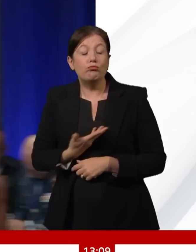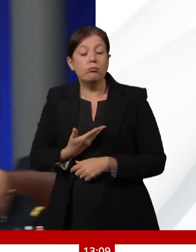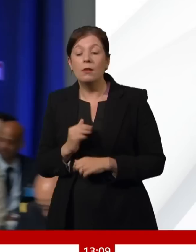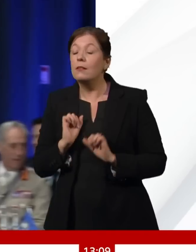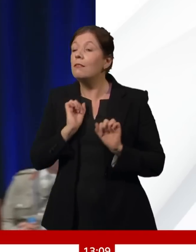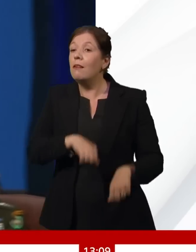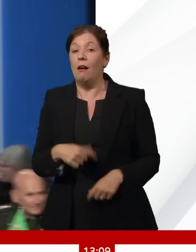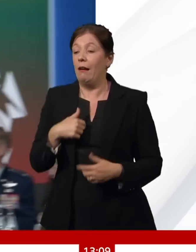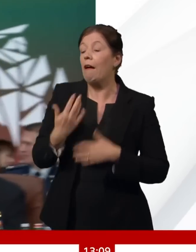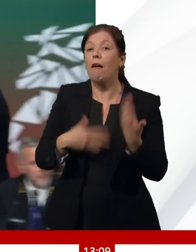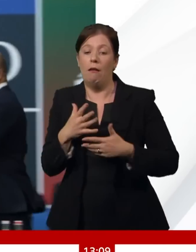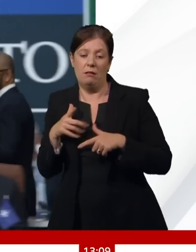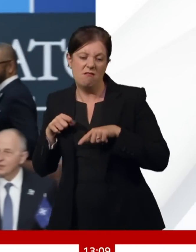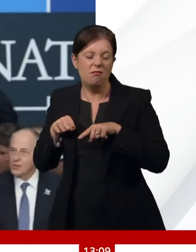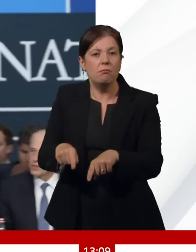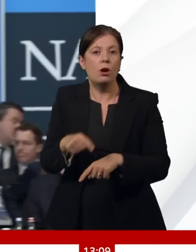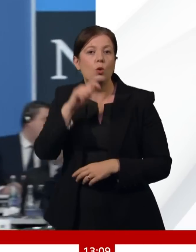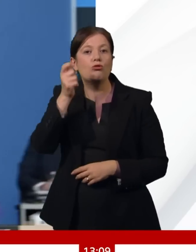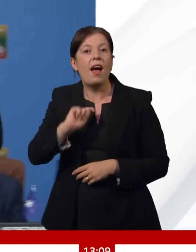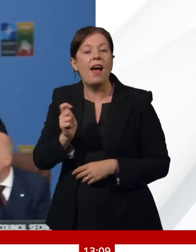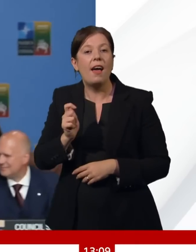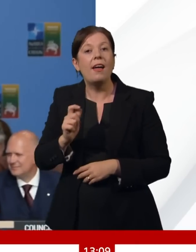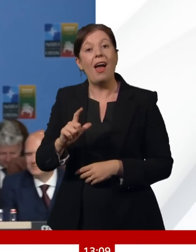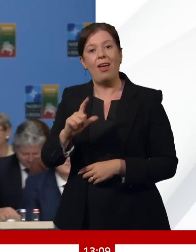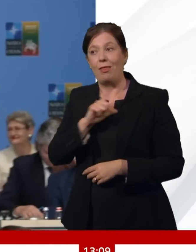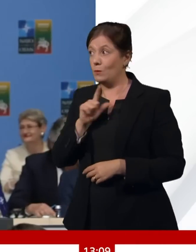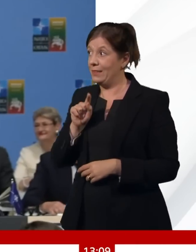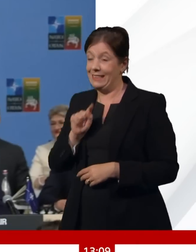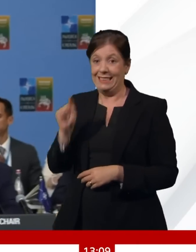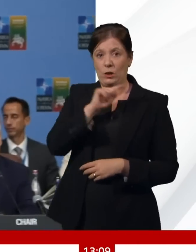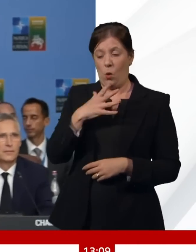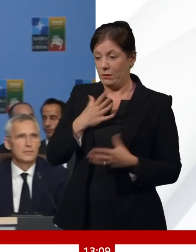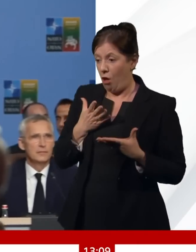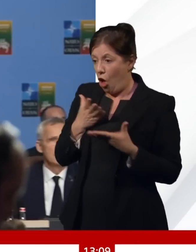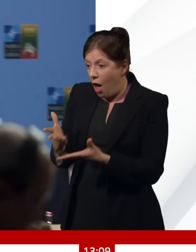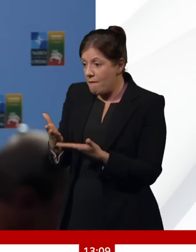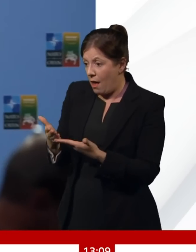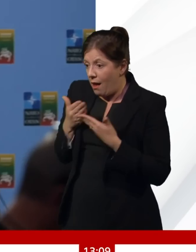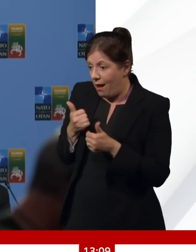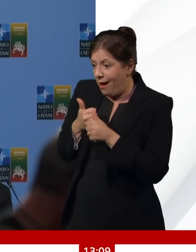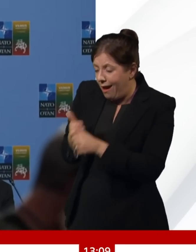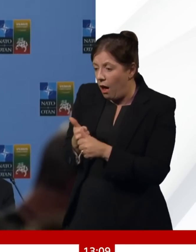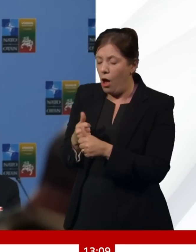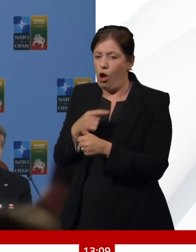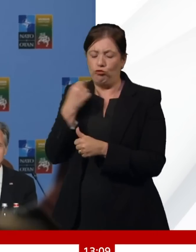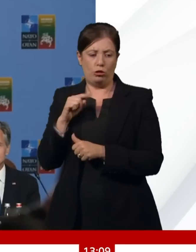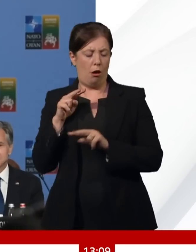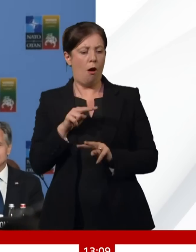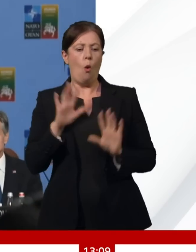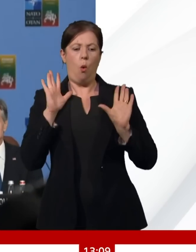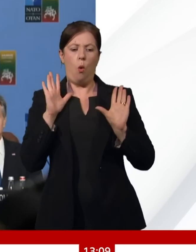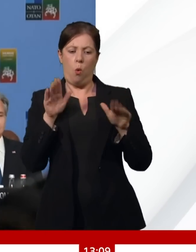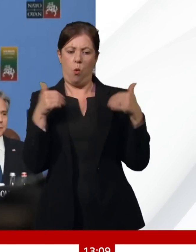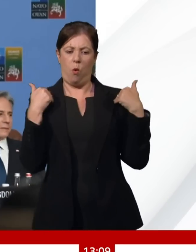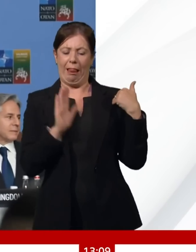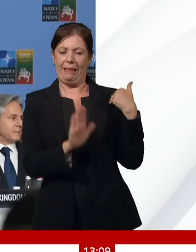are in a rush to agree a package of measures that, they hope, will work this time, once they've worked out where to